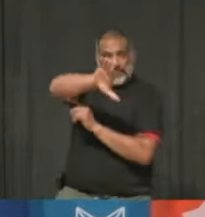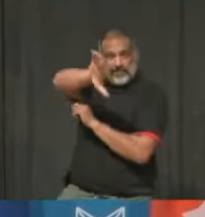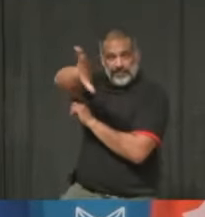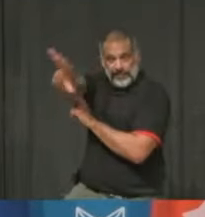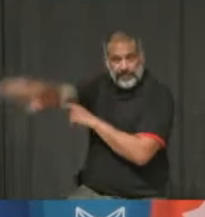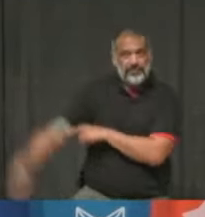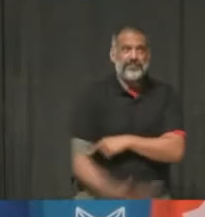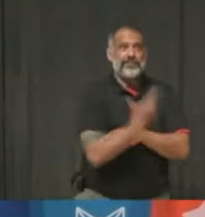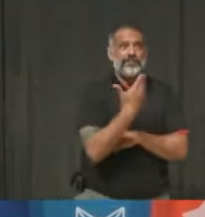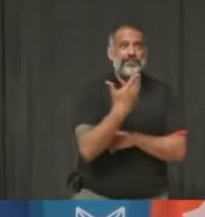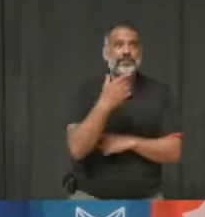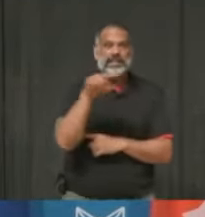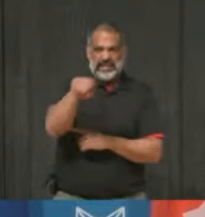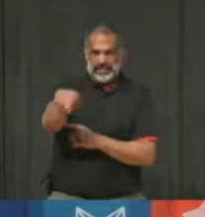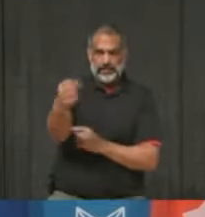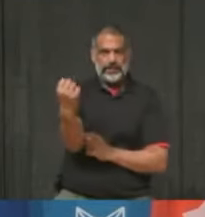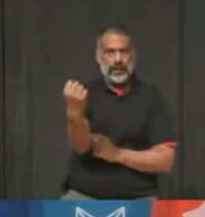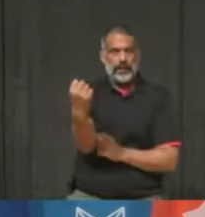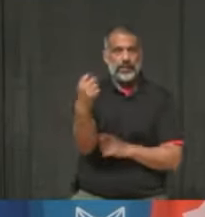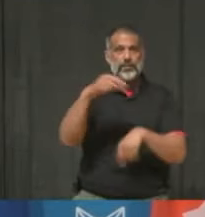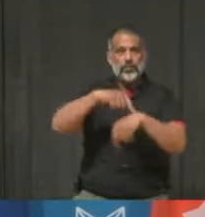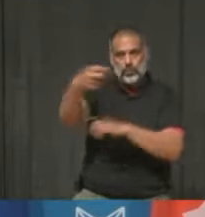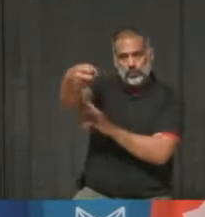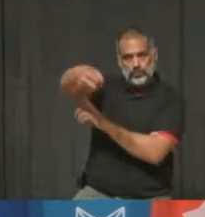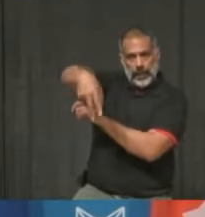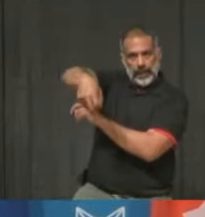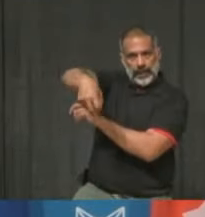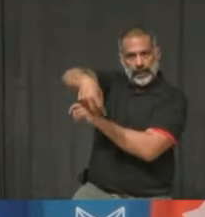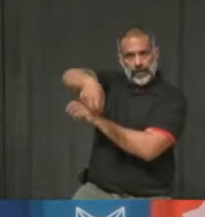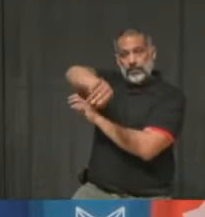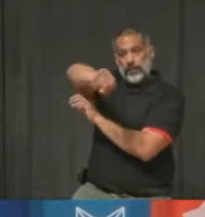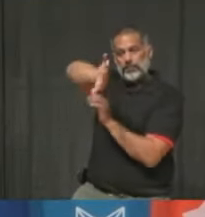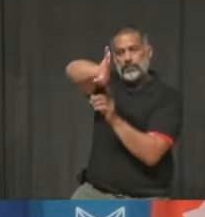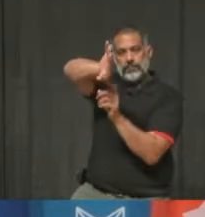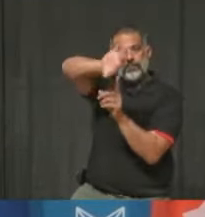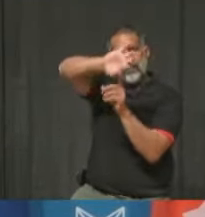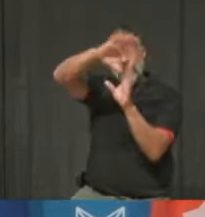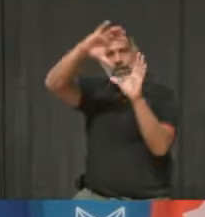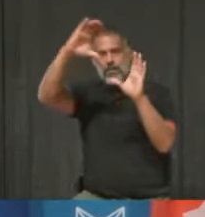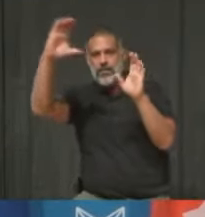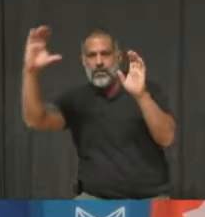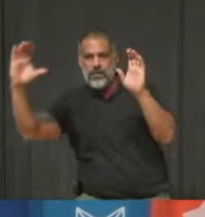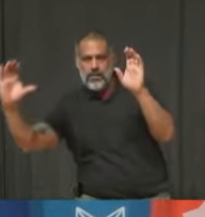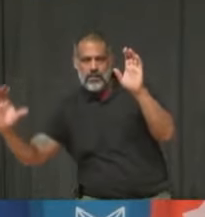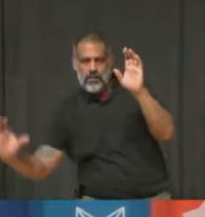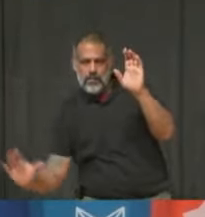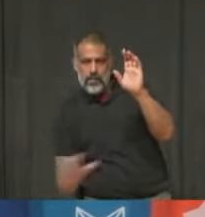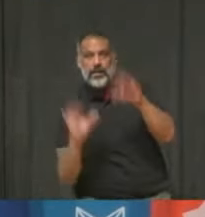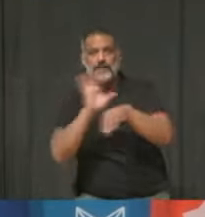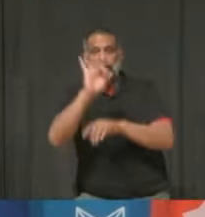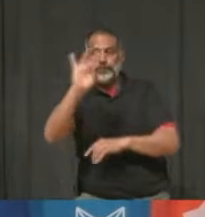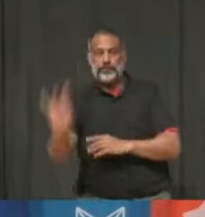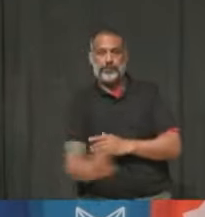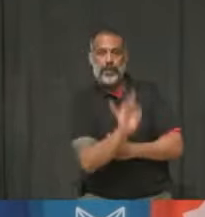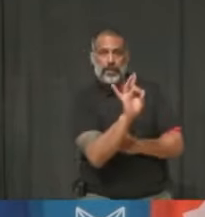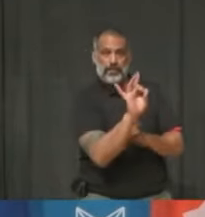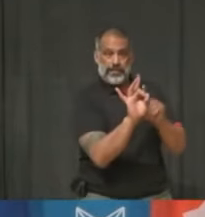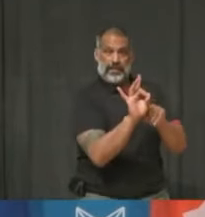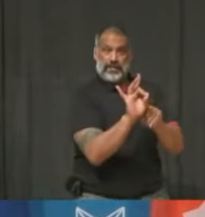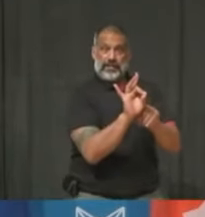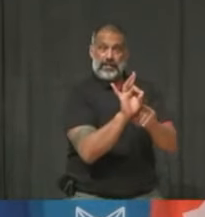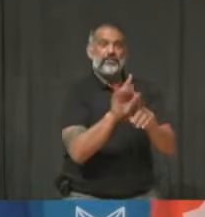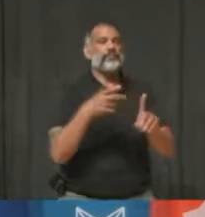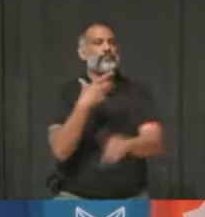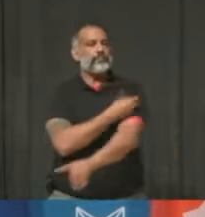this Saturday from 12.30pm until Sunday at 8.30pm. We are aiming to deliver 7,500 needles in arms